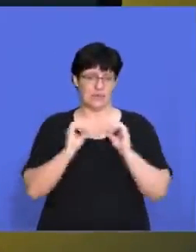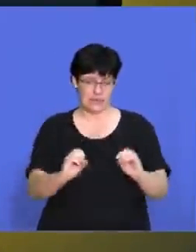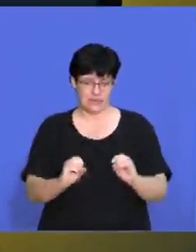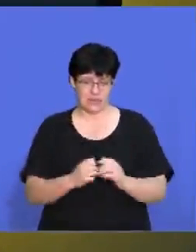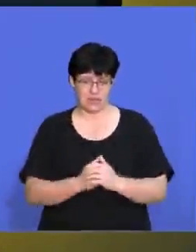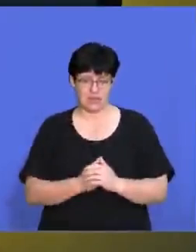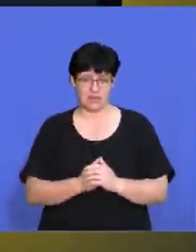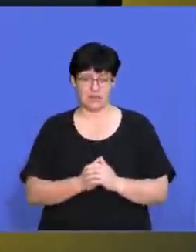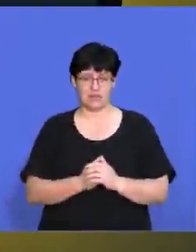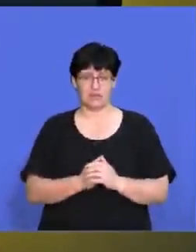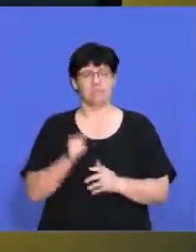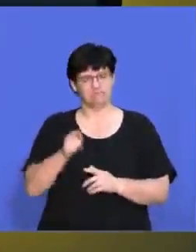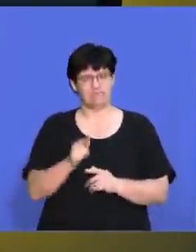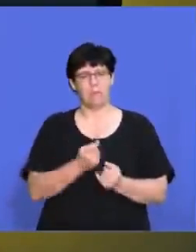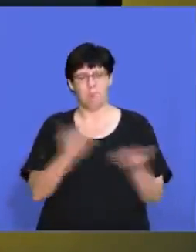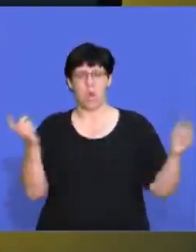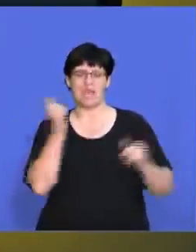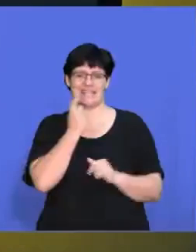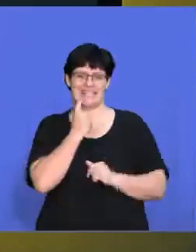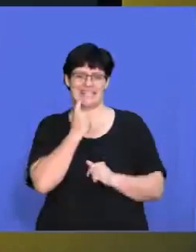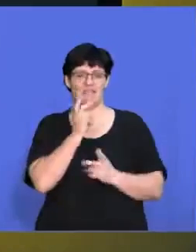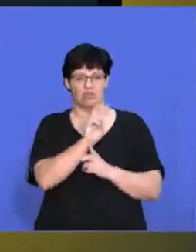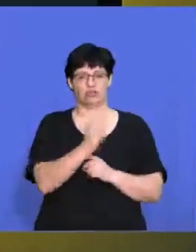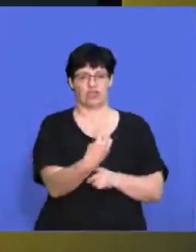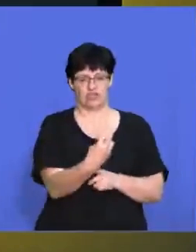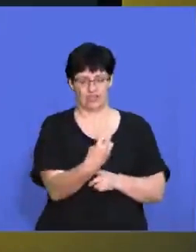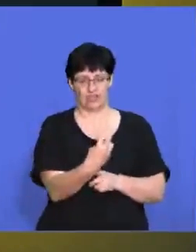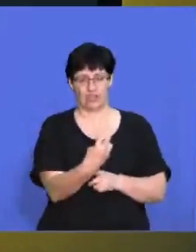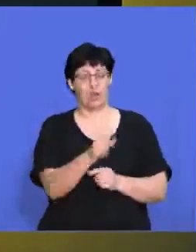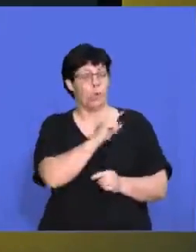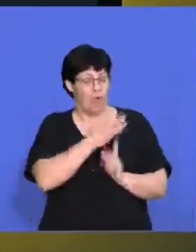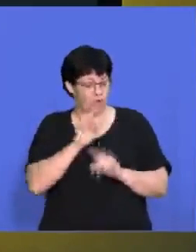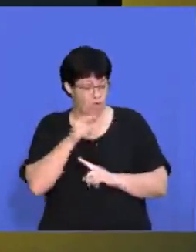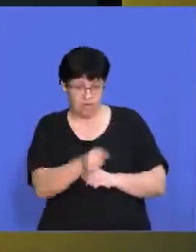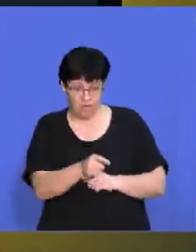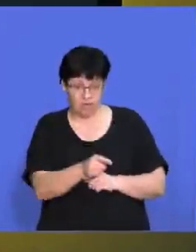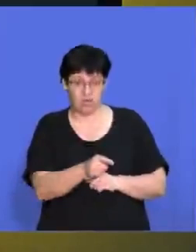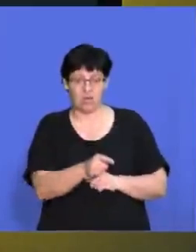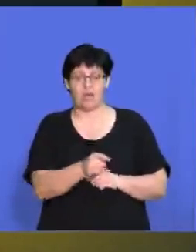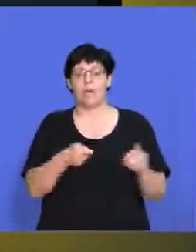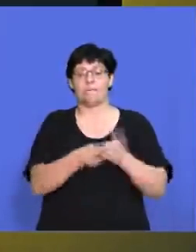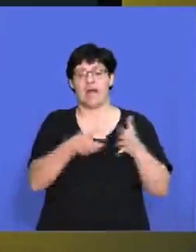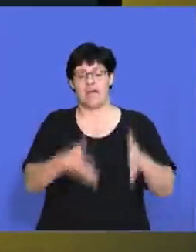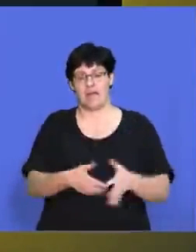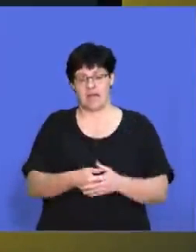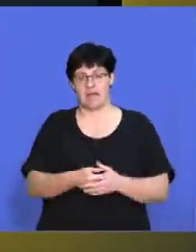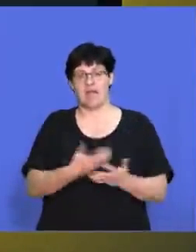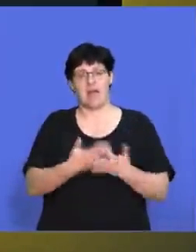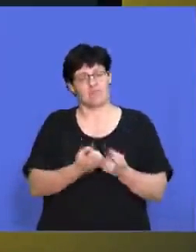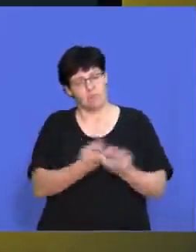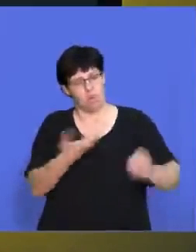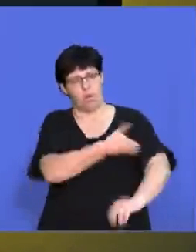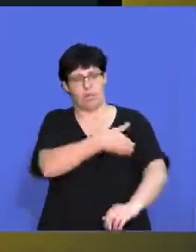that makes it a lot easier for you to switch there. And because of that, the buyers can have a lot more power.